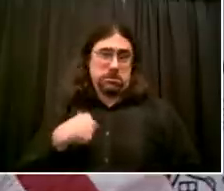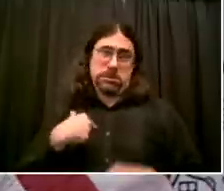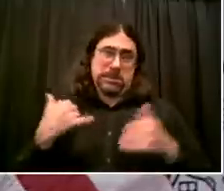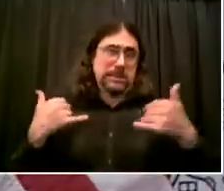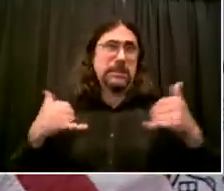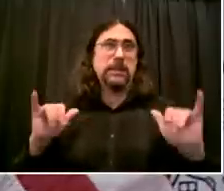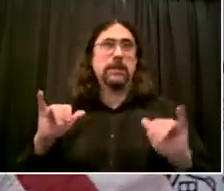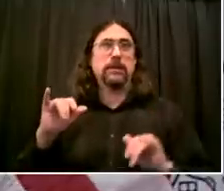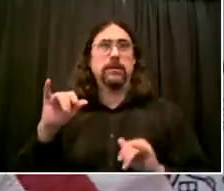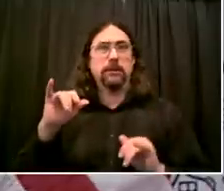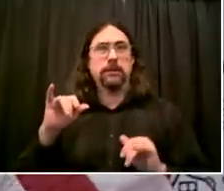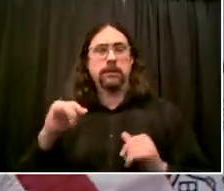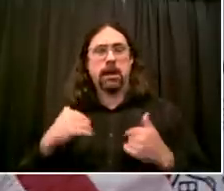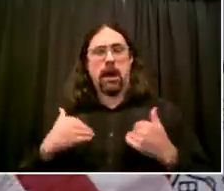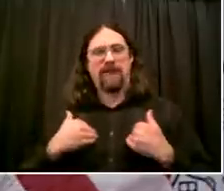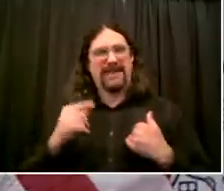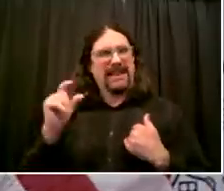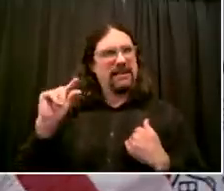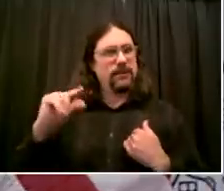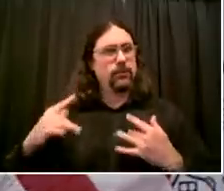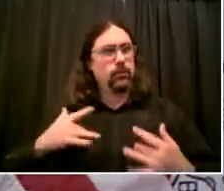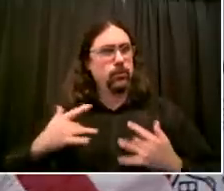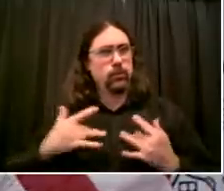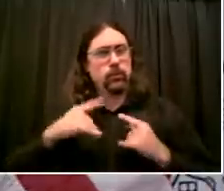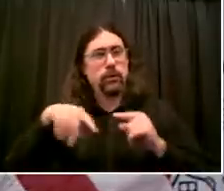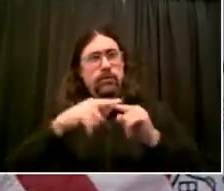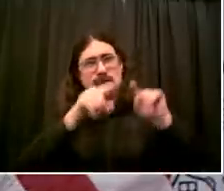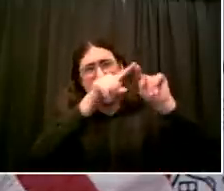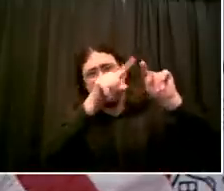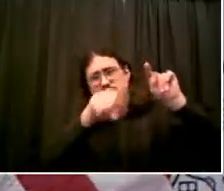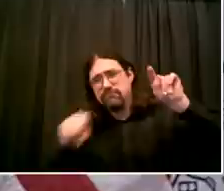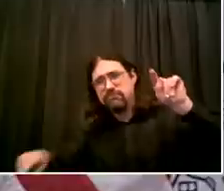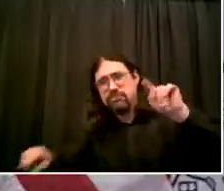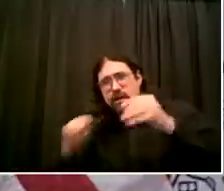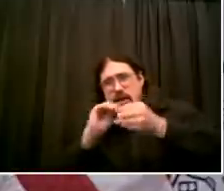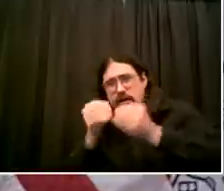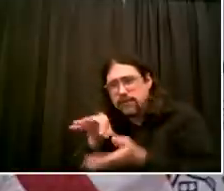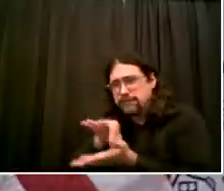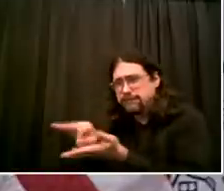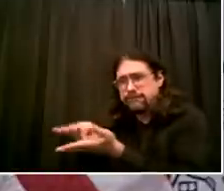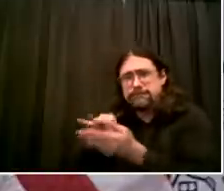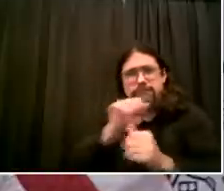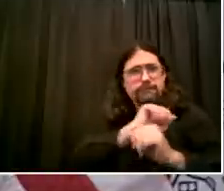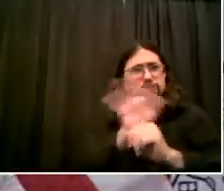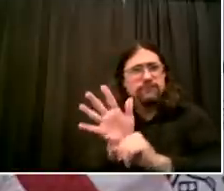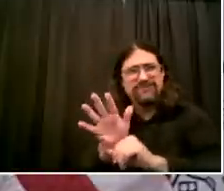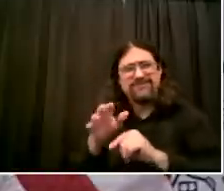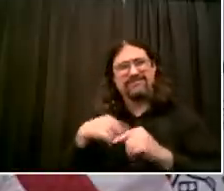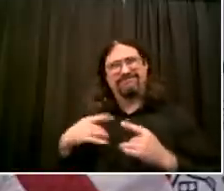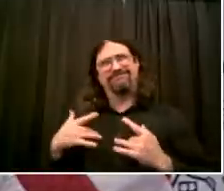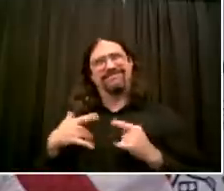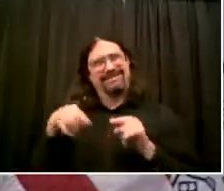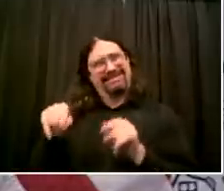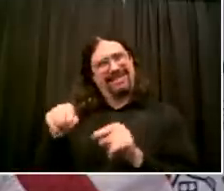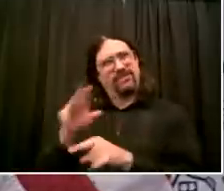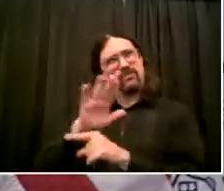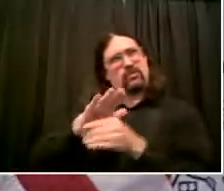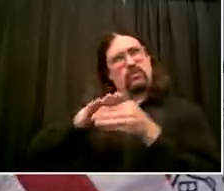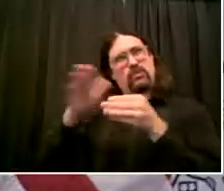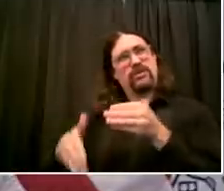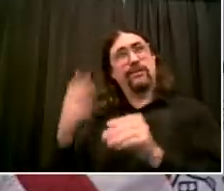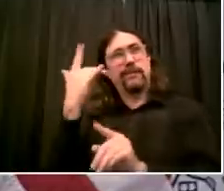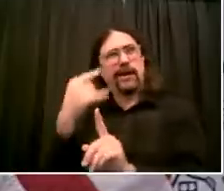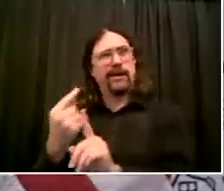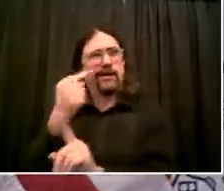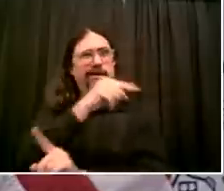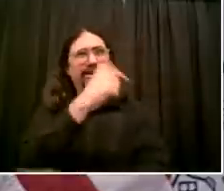factor because it's many more people every single day. But when we saw the trend line this week and the conversations we had